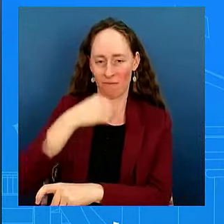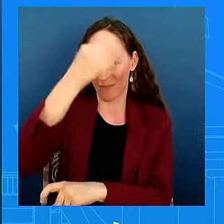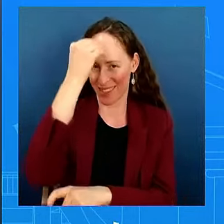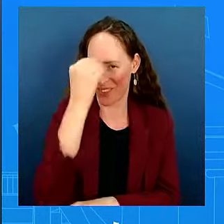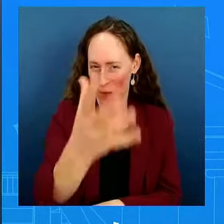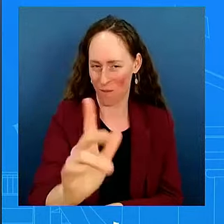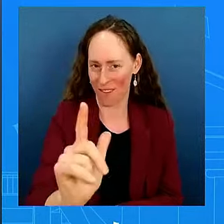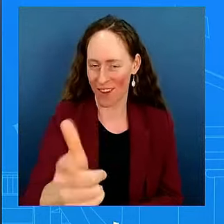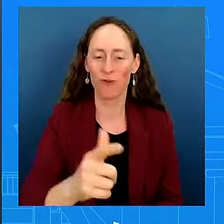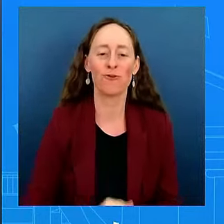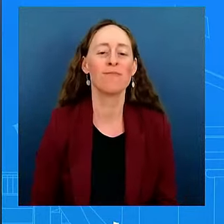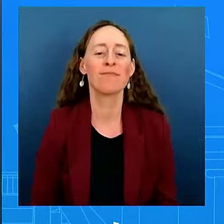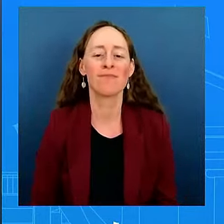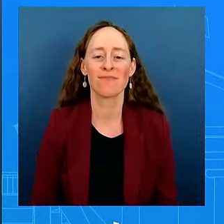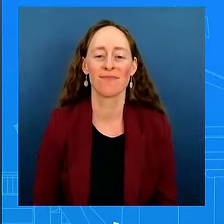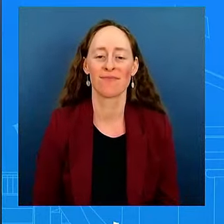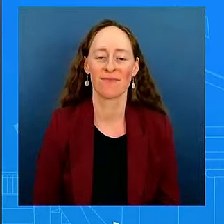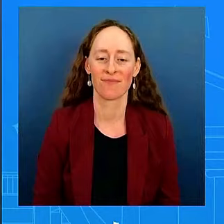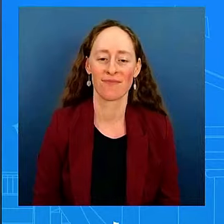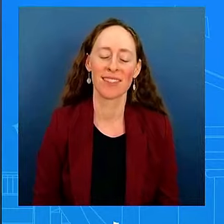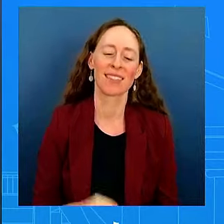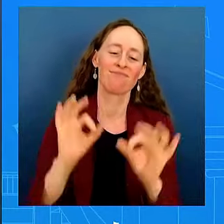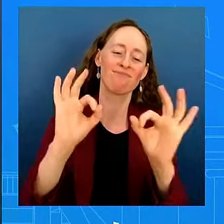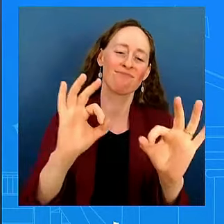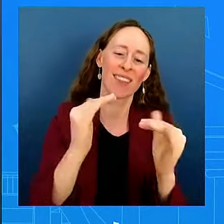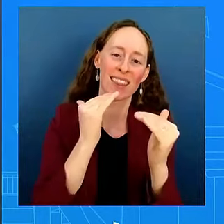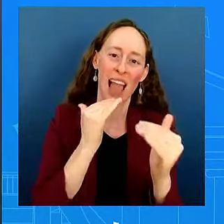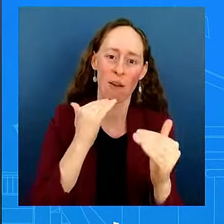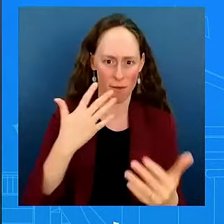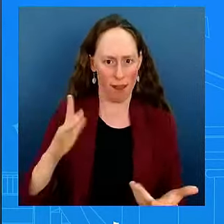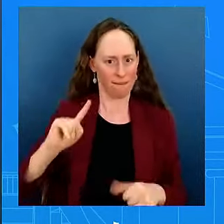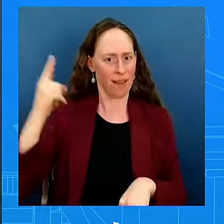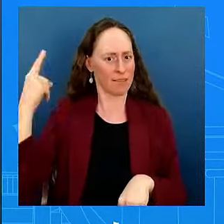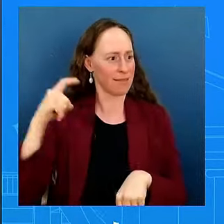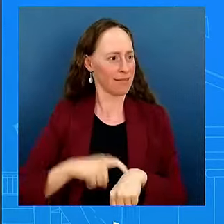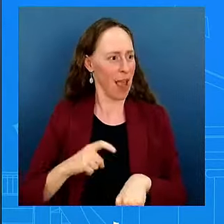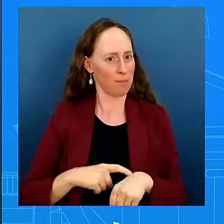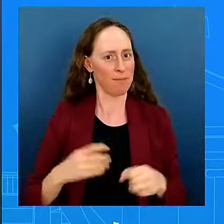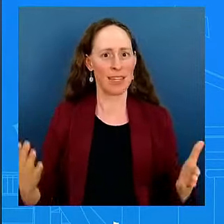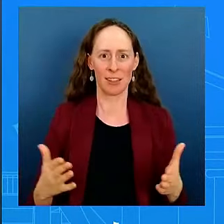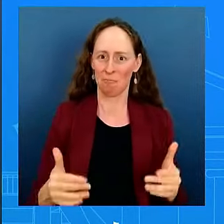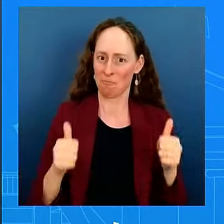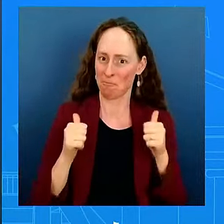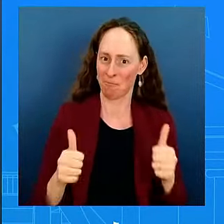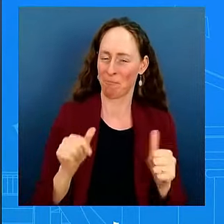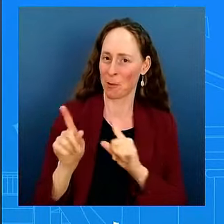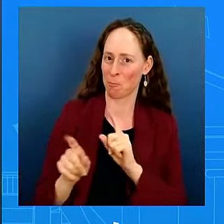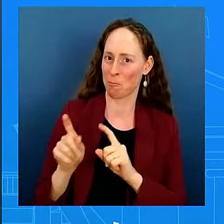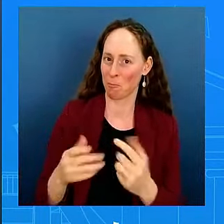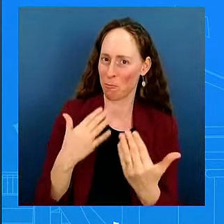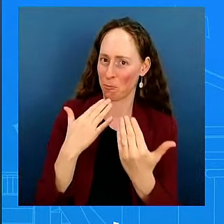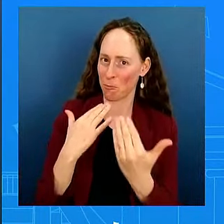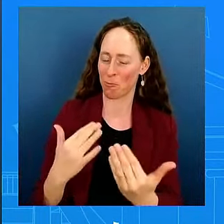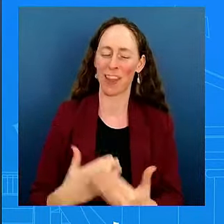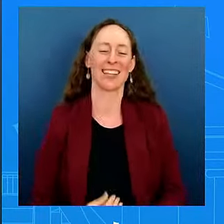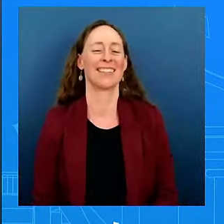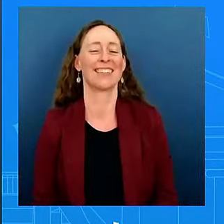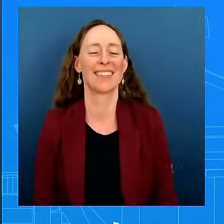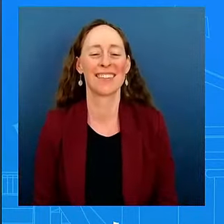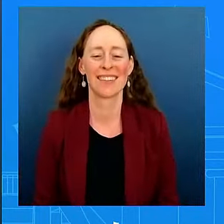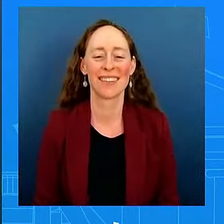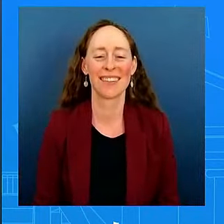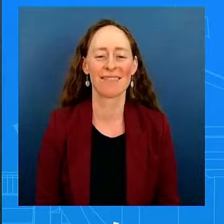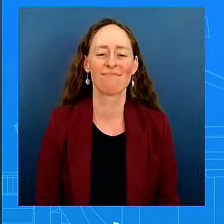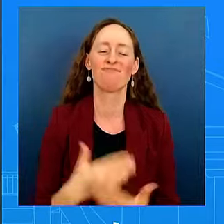All right. First time. First time at the podium. Thank you. Thank you, Mr. Secretary. Okay. Zeke, I don't have anything else at the top.